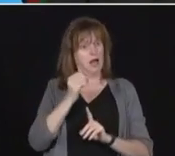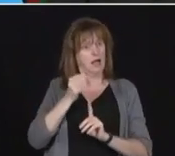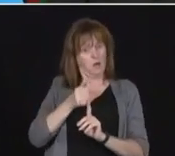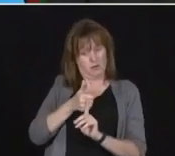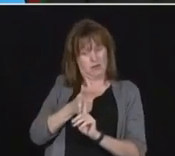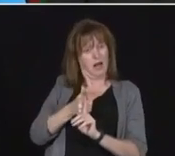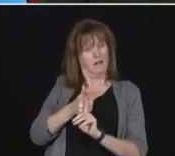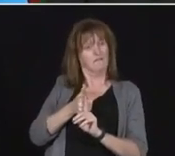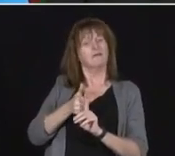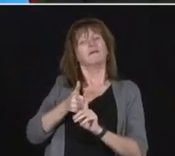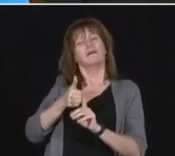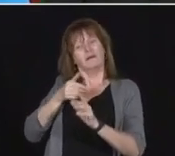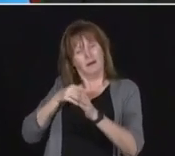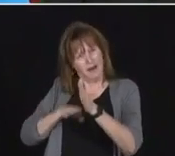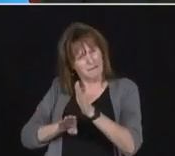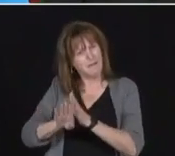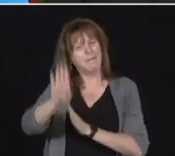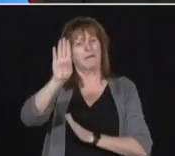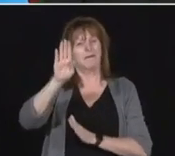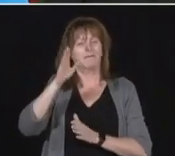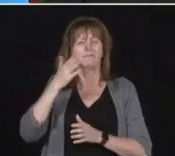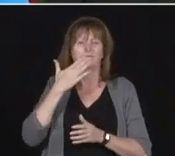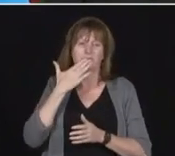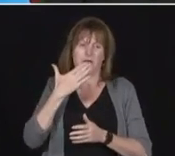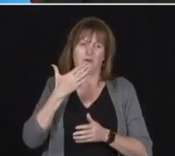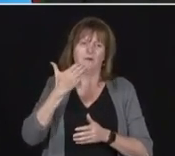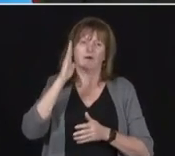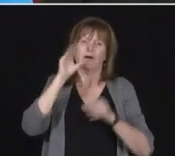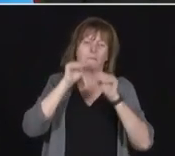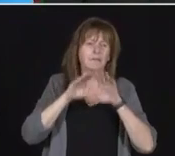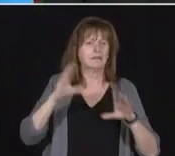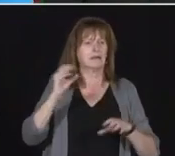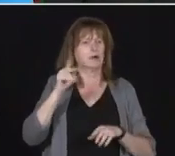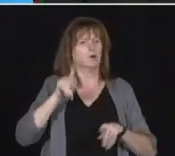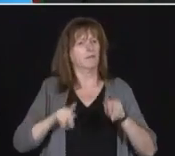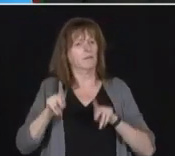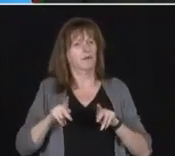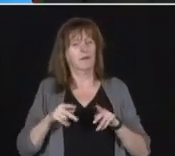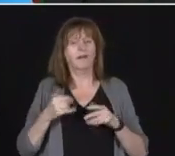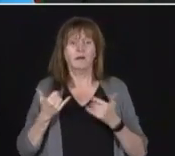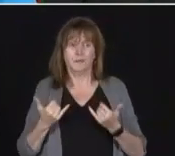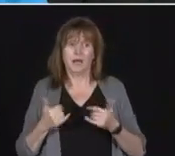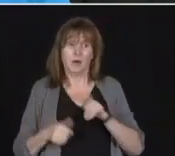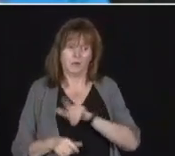Thank you and God bless the people of Ontario. Now I will pass it over to Minister Scott.